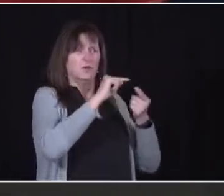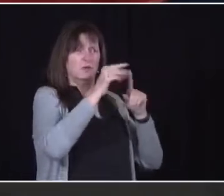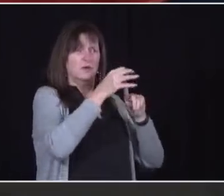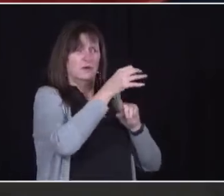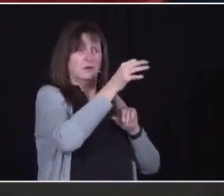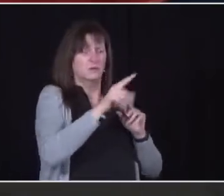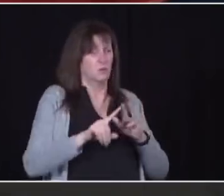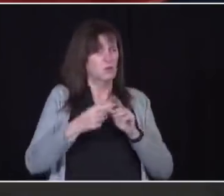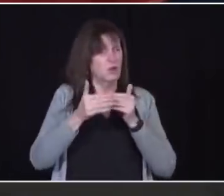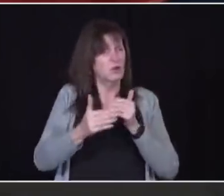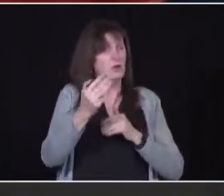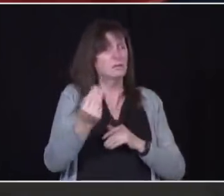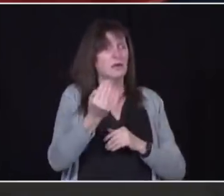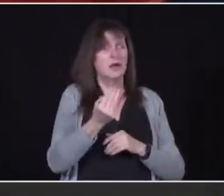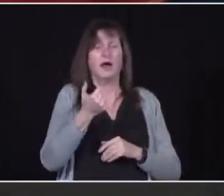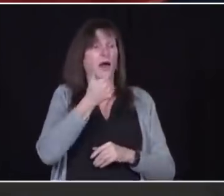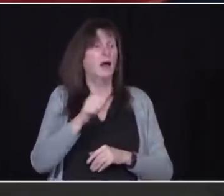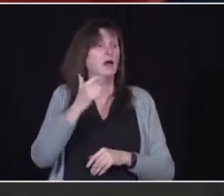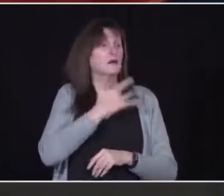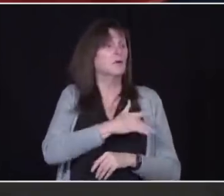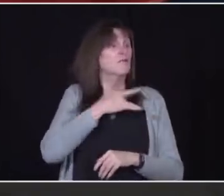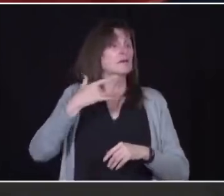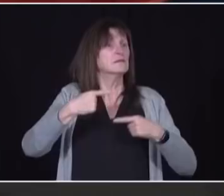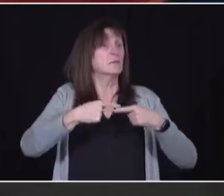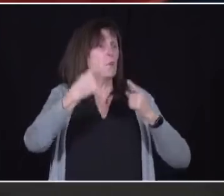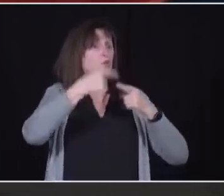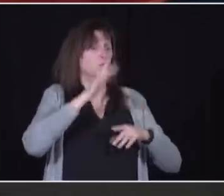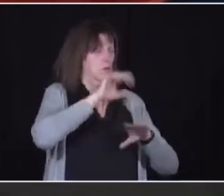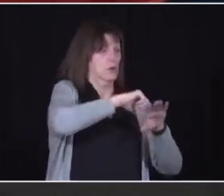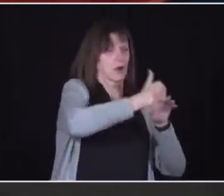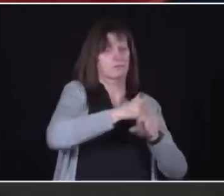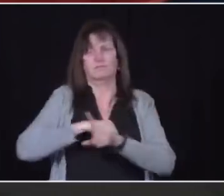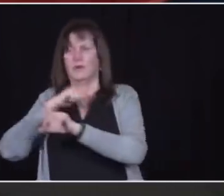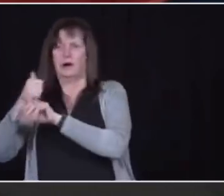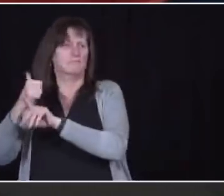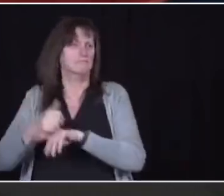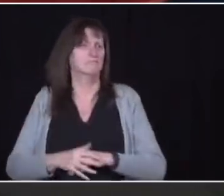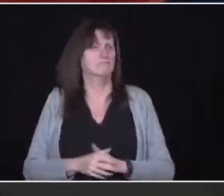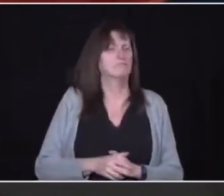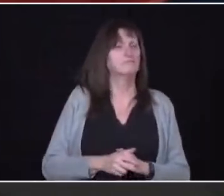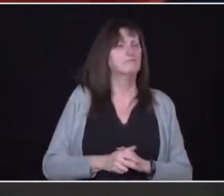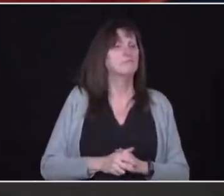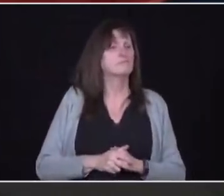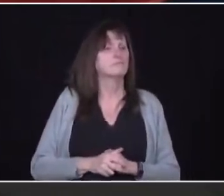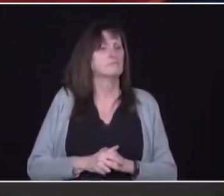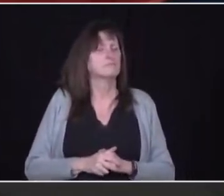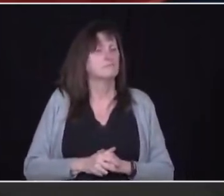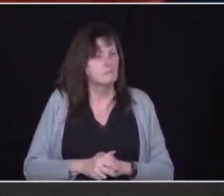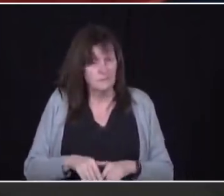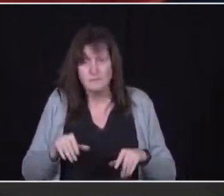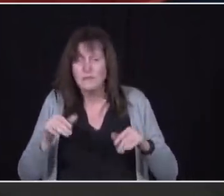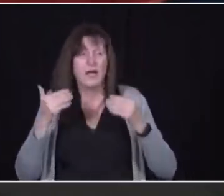all interprovincial borders. We will be limiting access to border crossings between Ontario and the